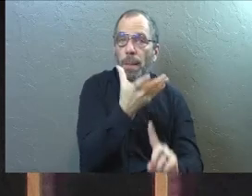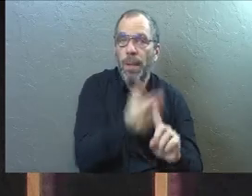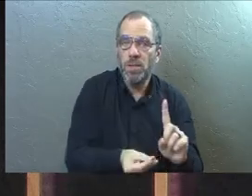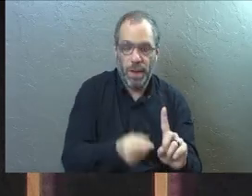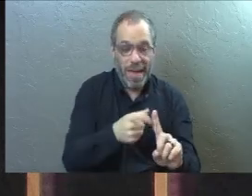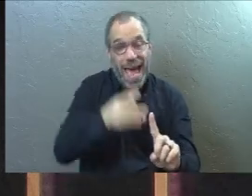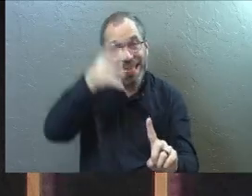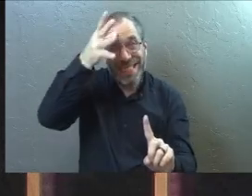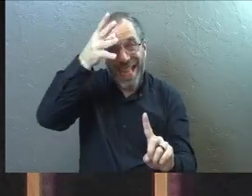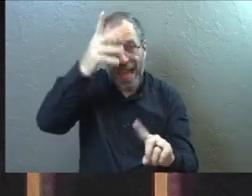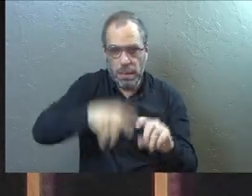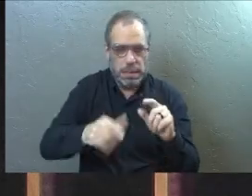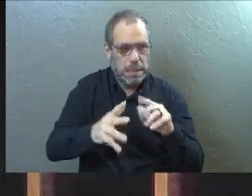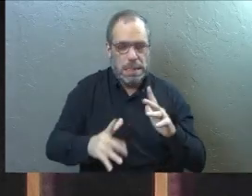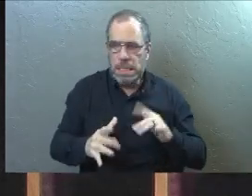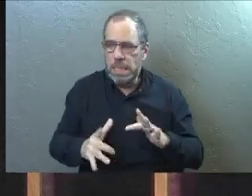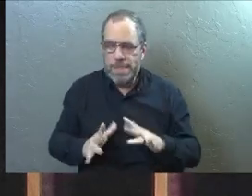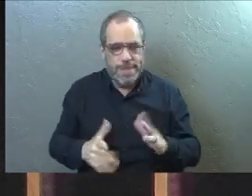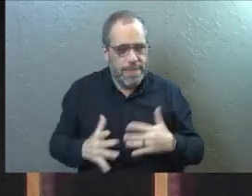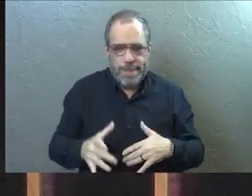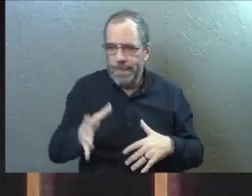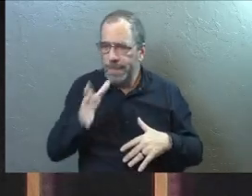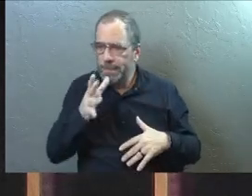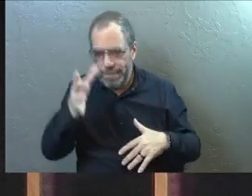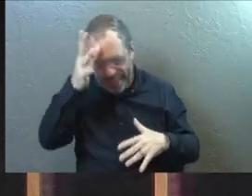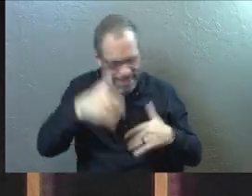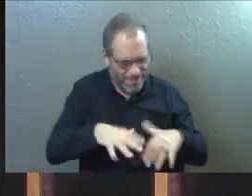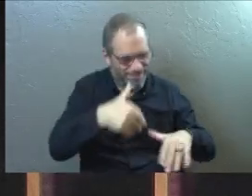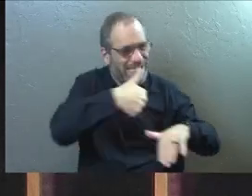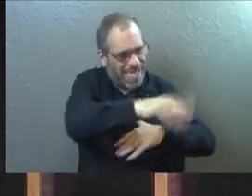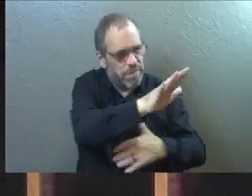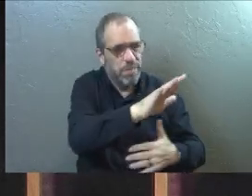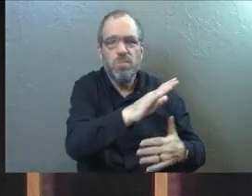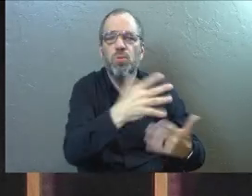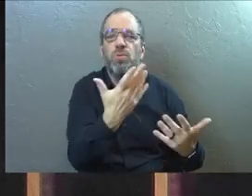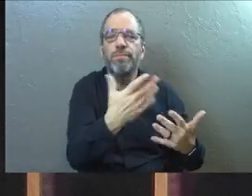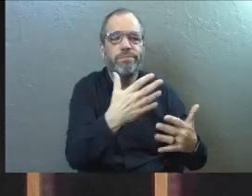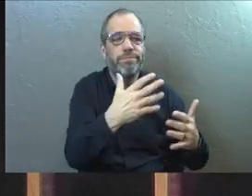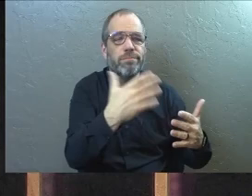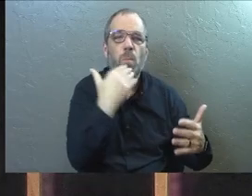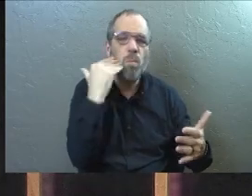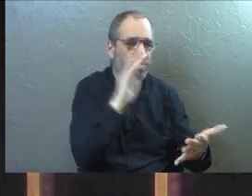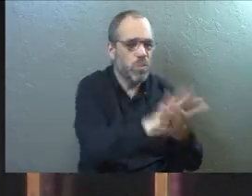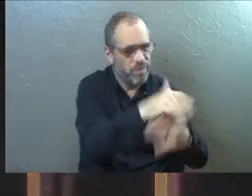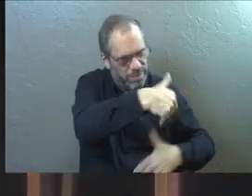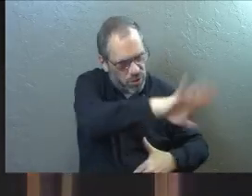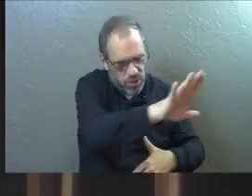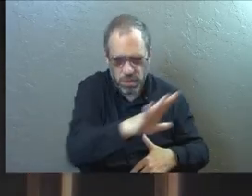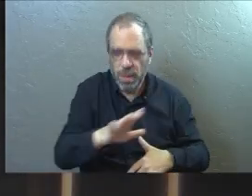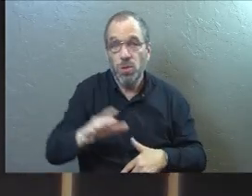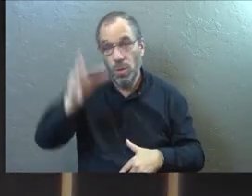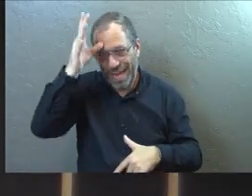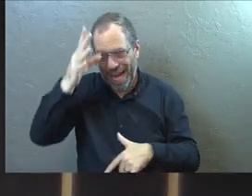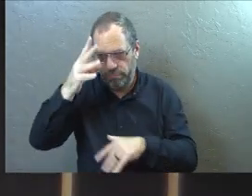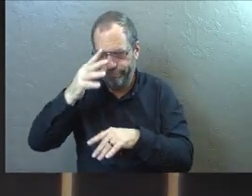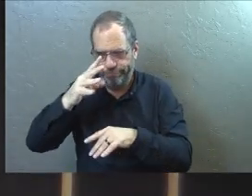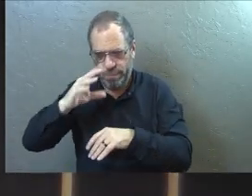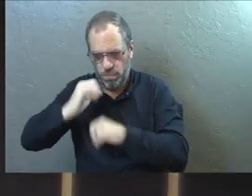And his father couldn't handle it. His father sent him off to a boarding school. So he could go mourn alone.